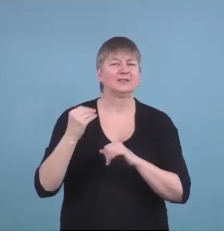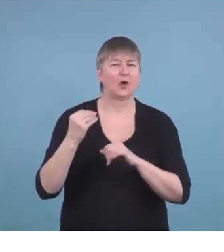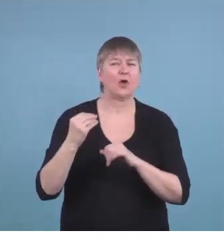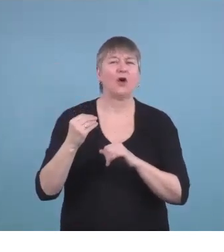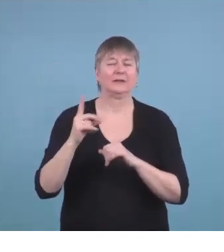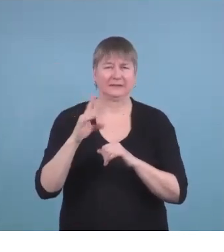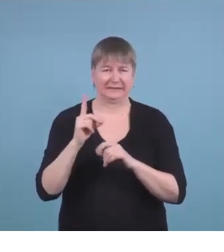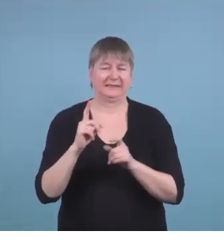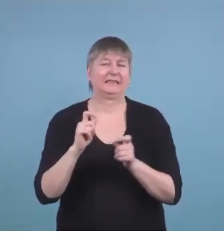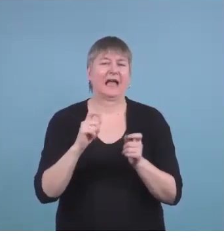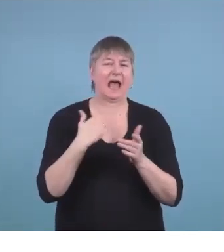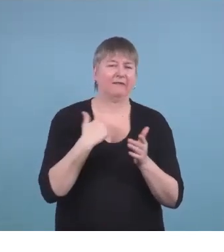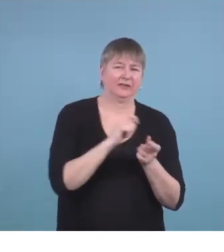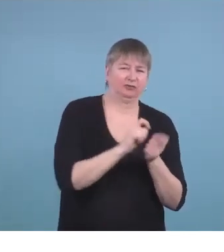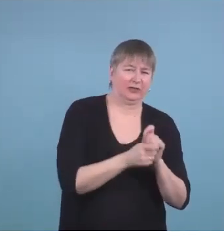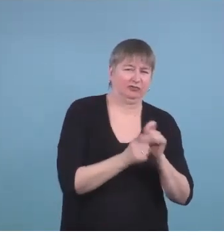we've had them.